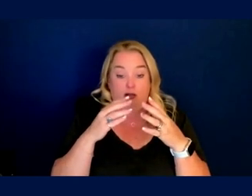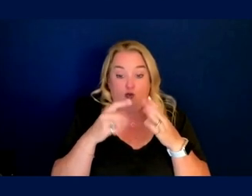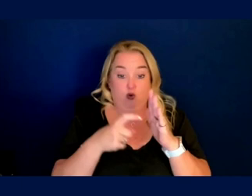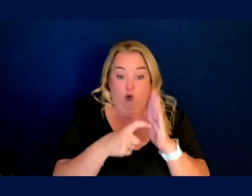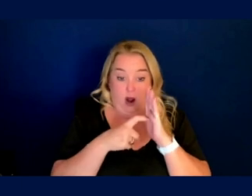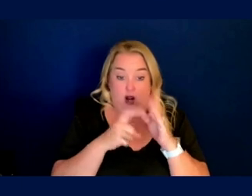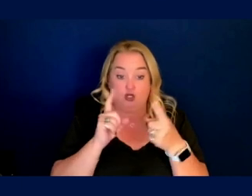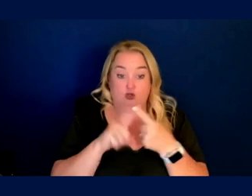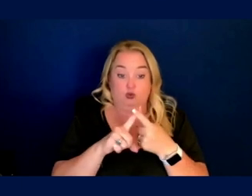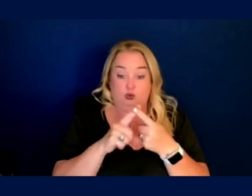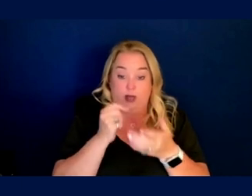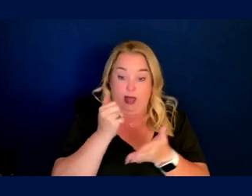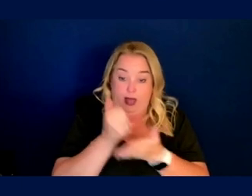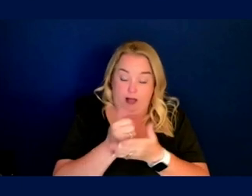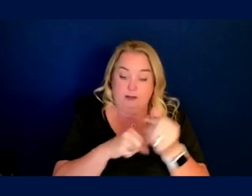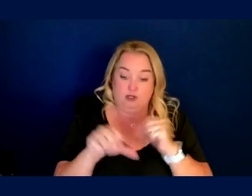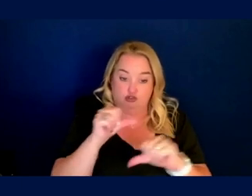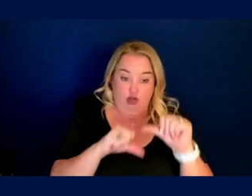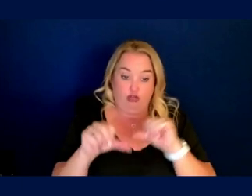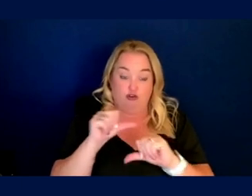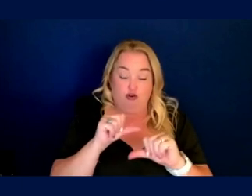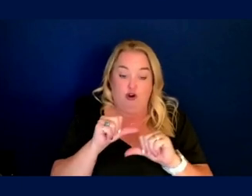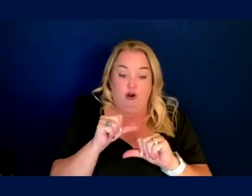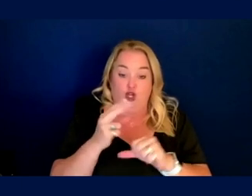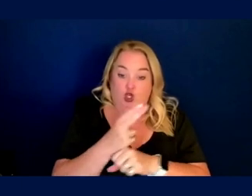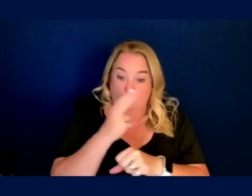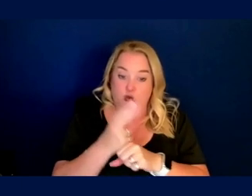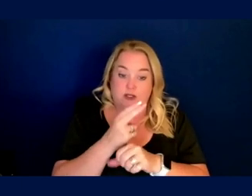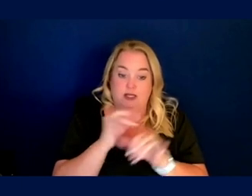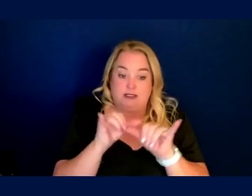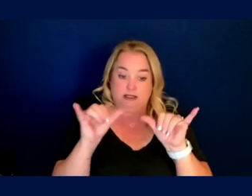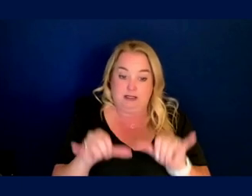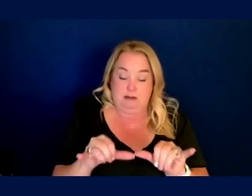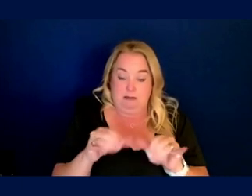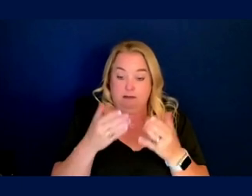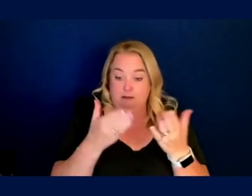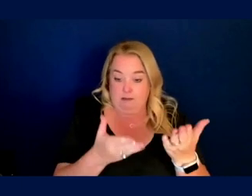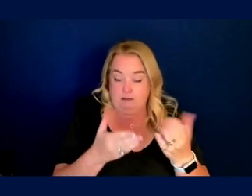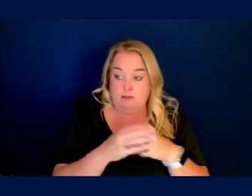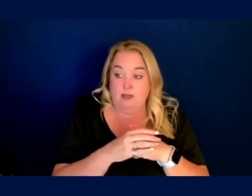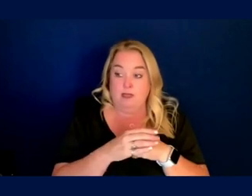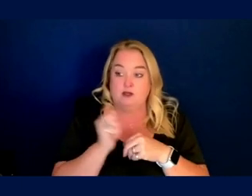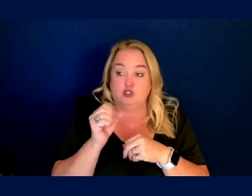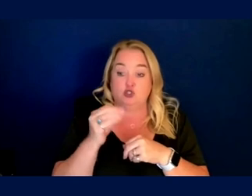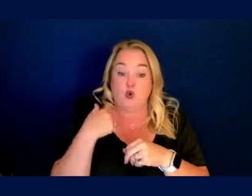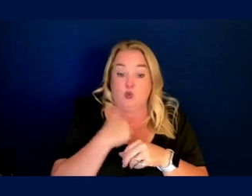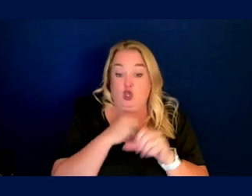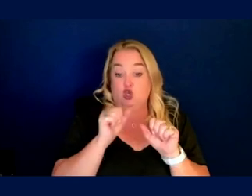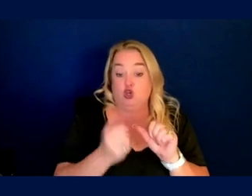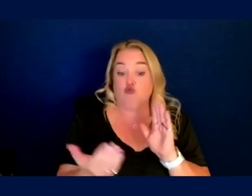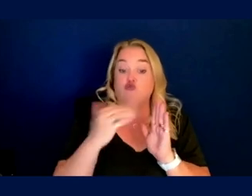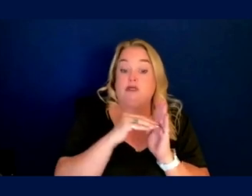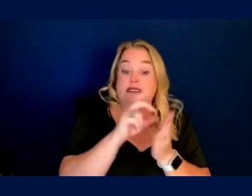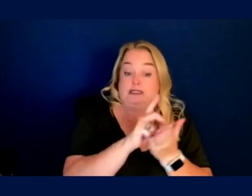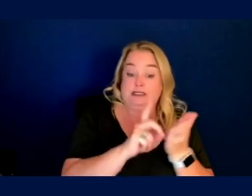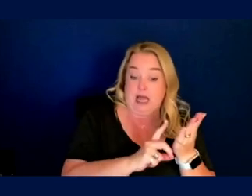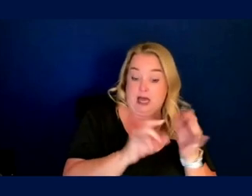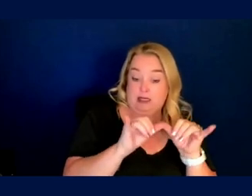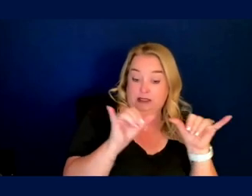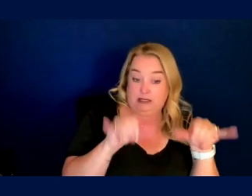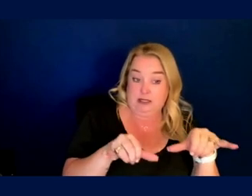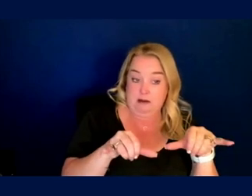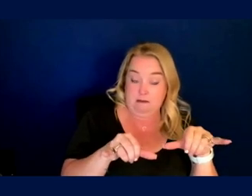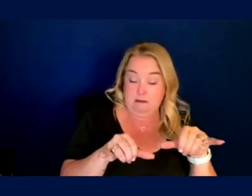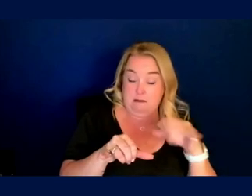reach out and help their fellow human beings just utilize the system as design. And so we could redesign the system so everyone could utilize it with